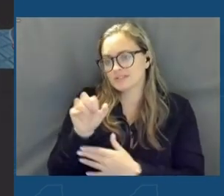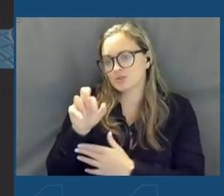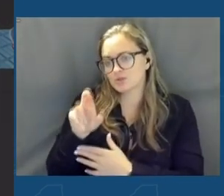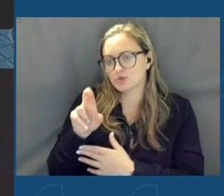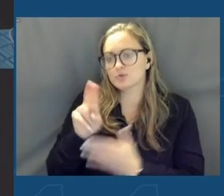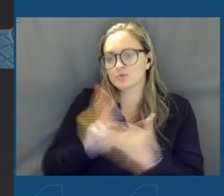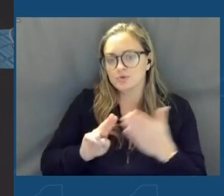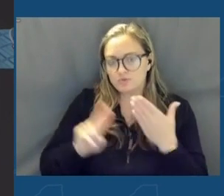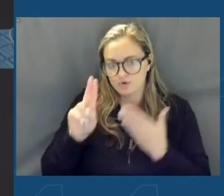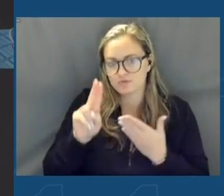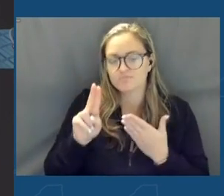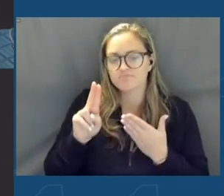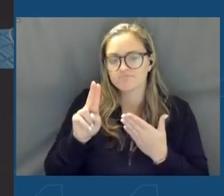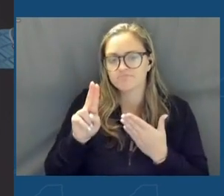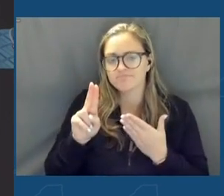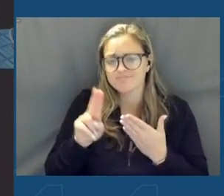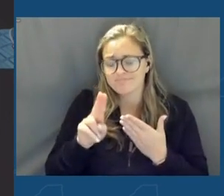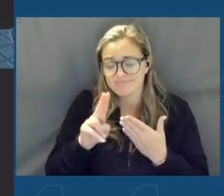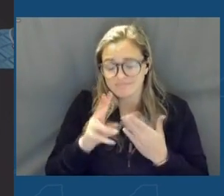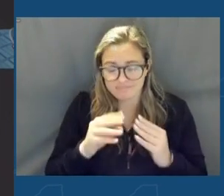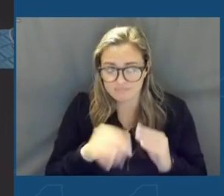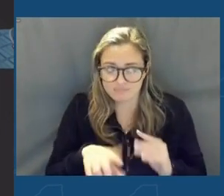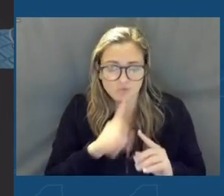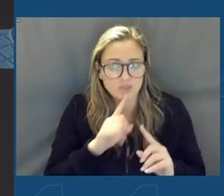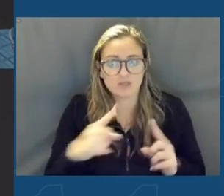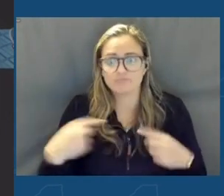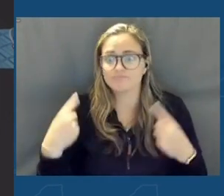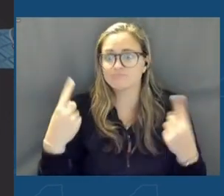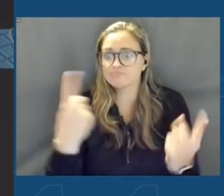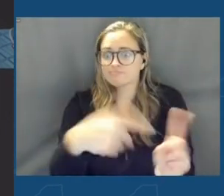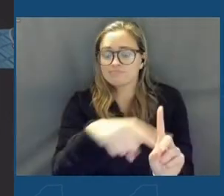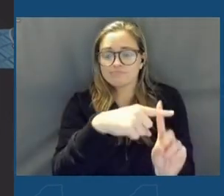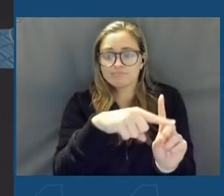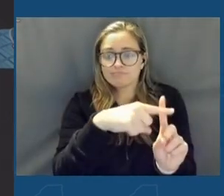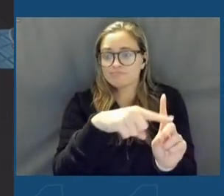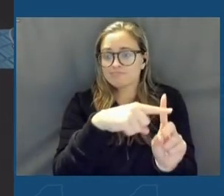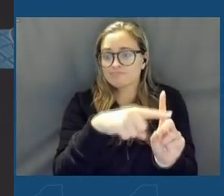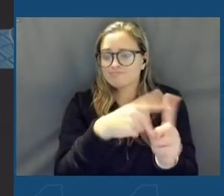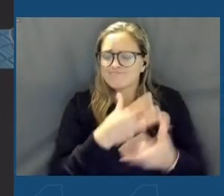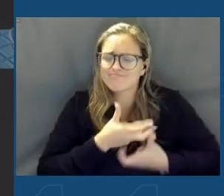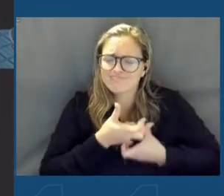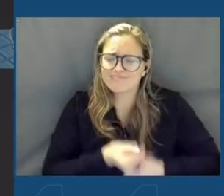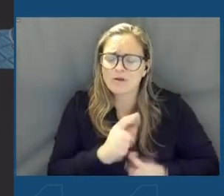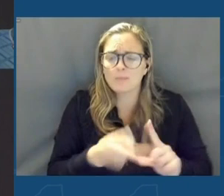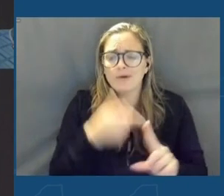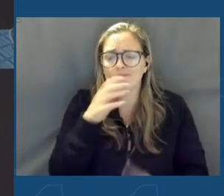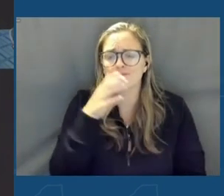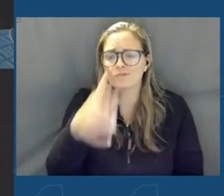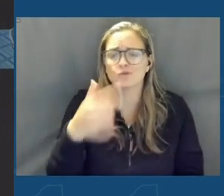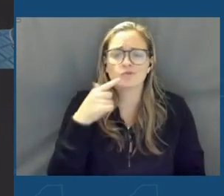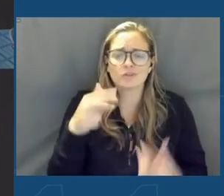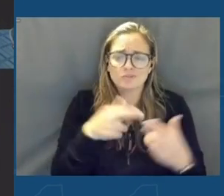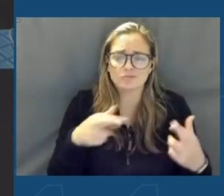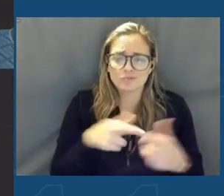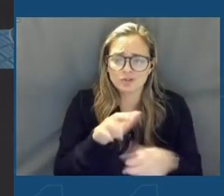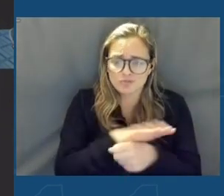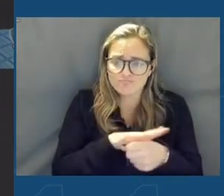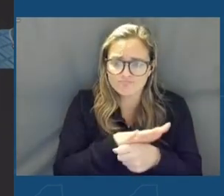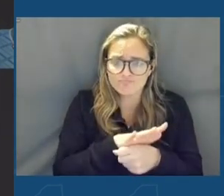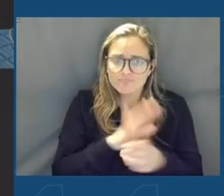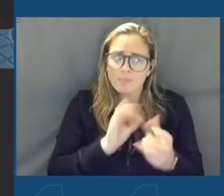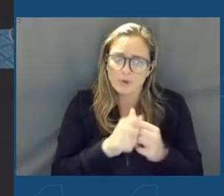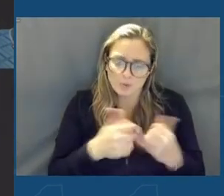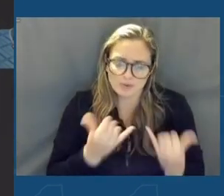been more optimistic and confident about the future of this region than I am today.